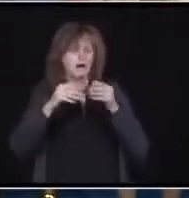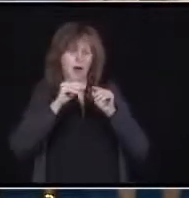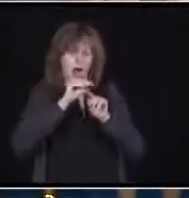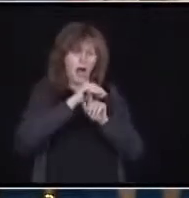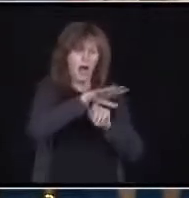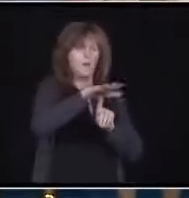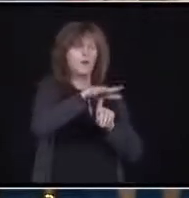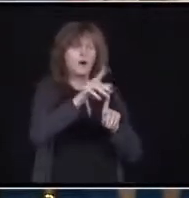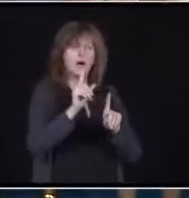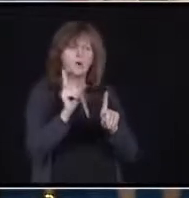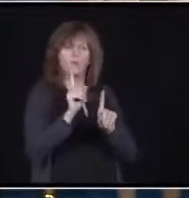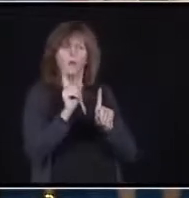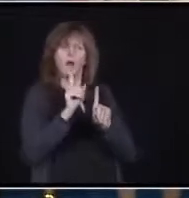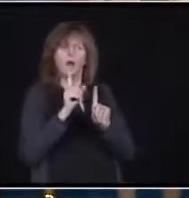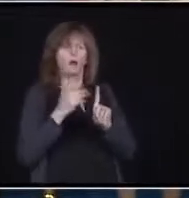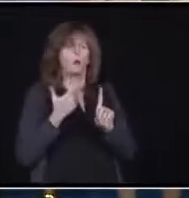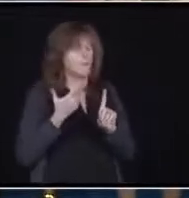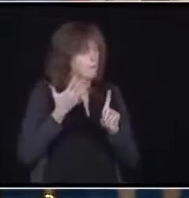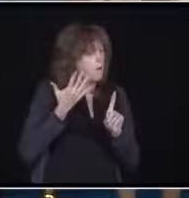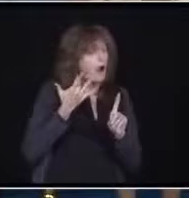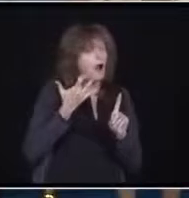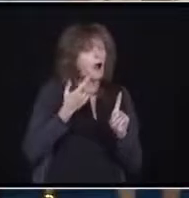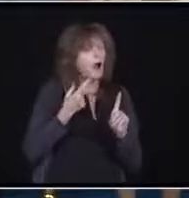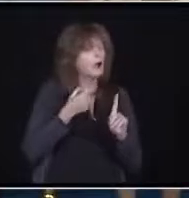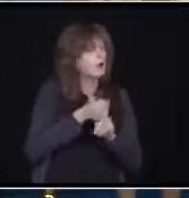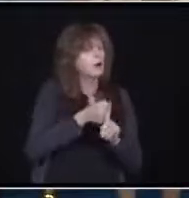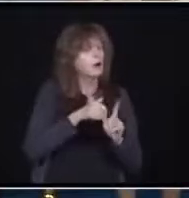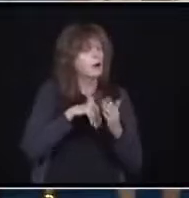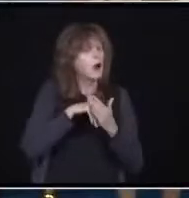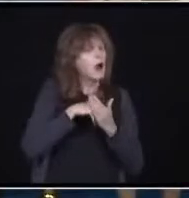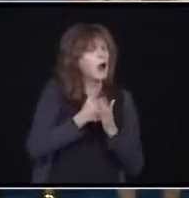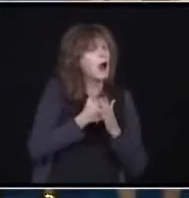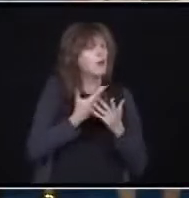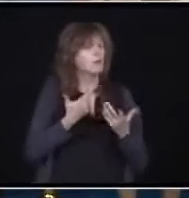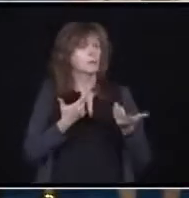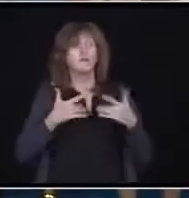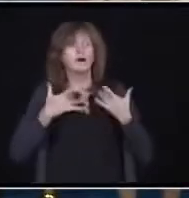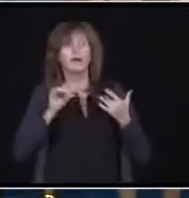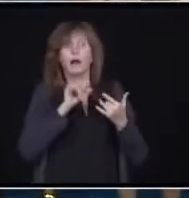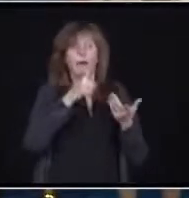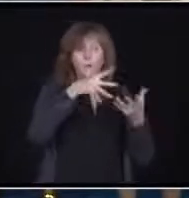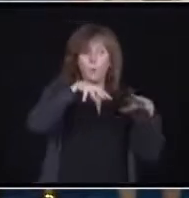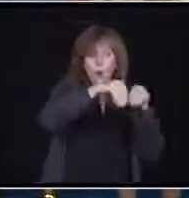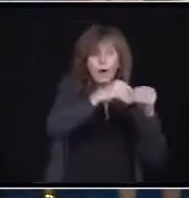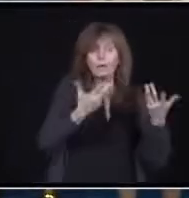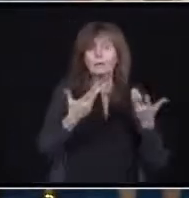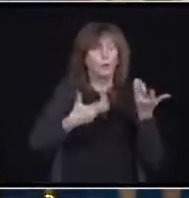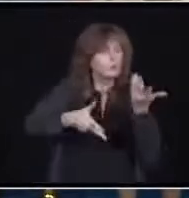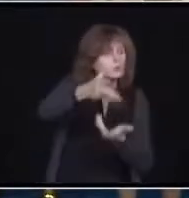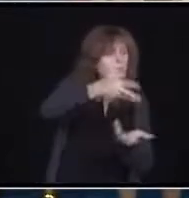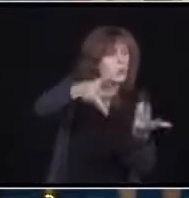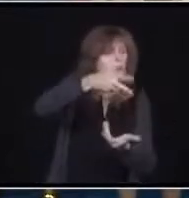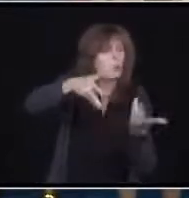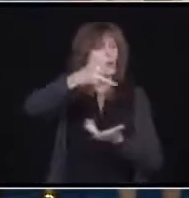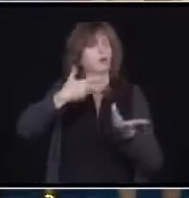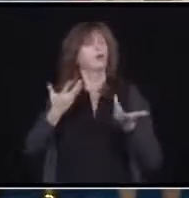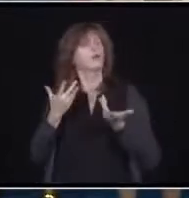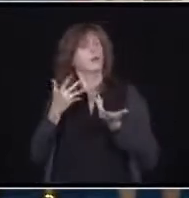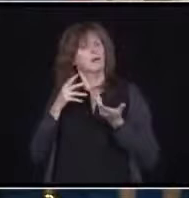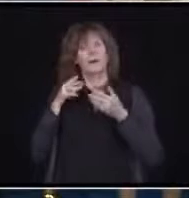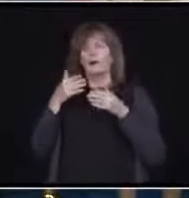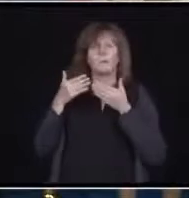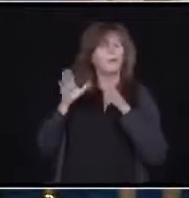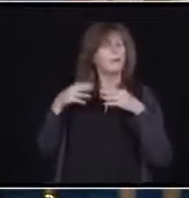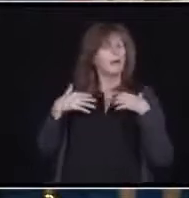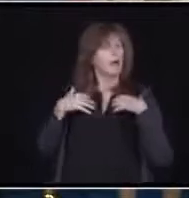one event just now. We've worked at the social events and others. We keep bringing recommendations from our public health measure table based on the input we're receiving